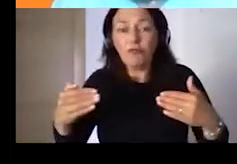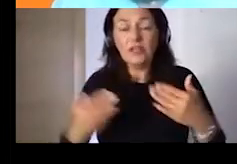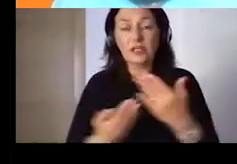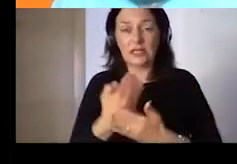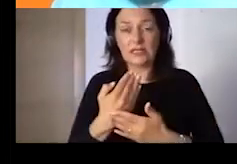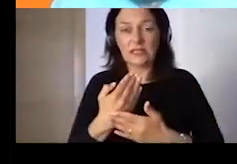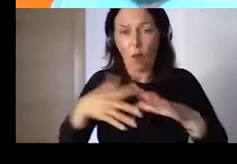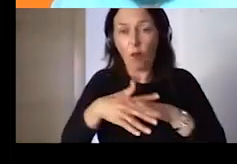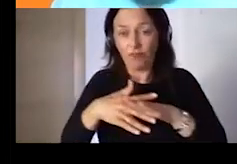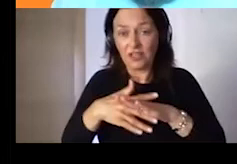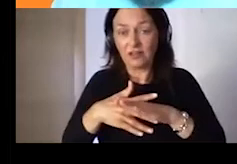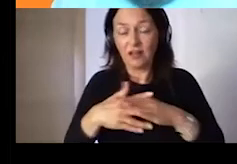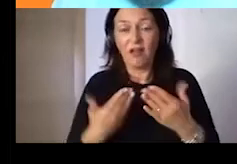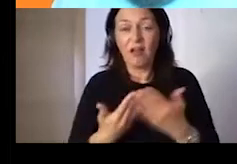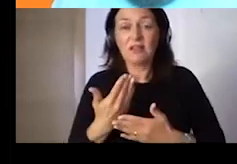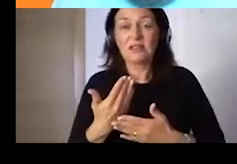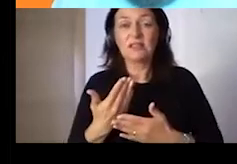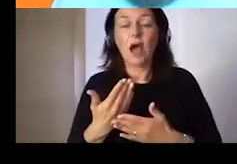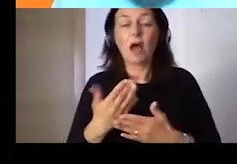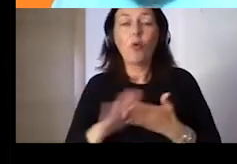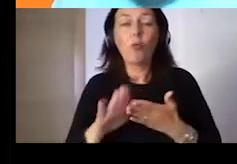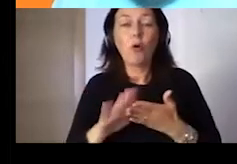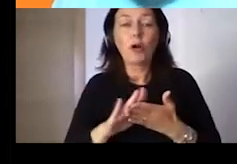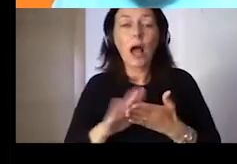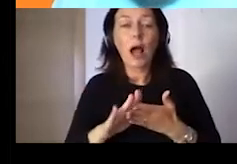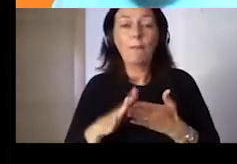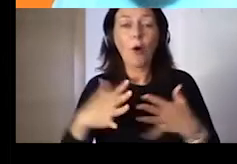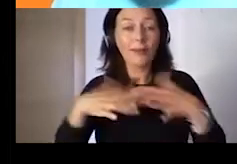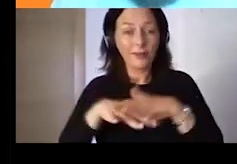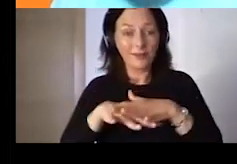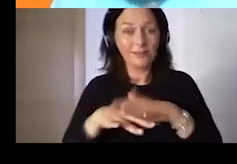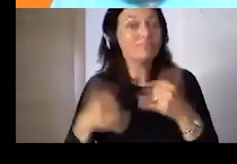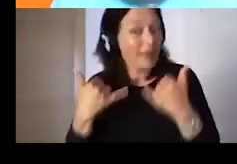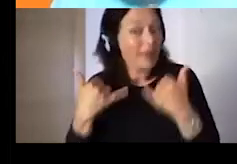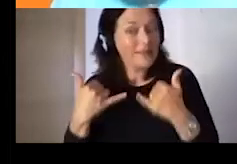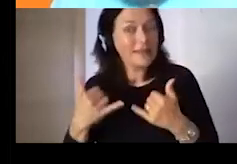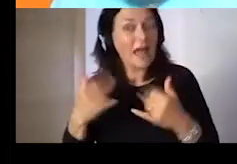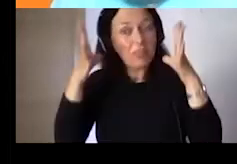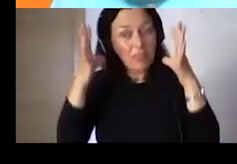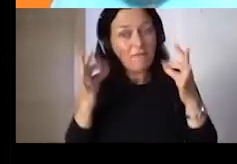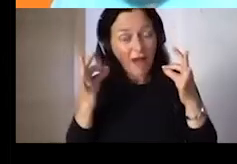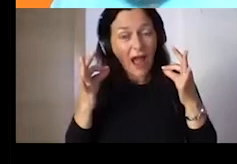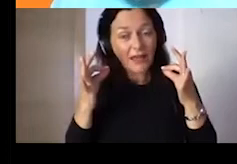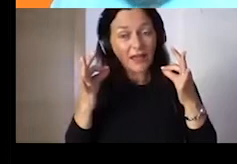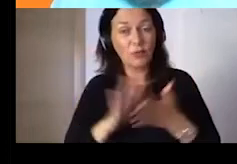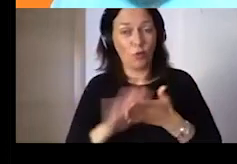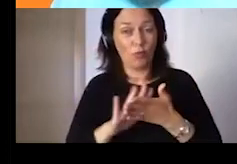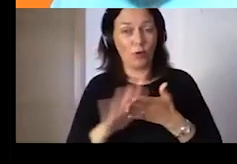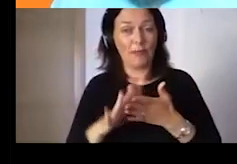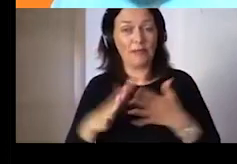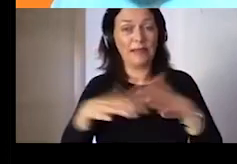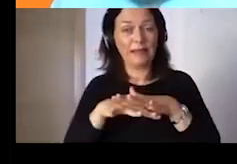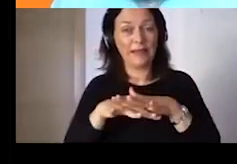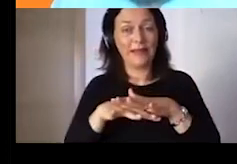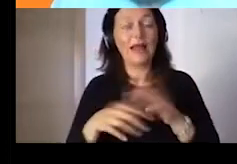tool and to the virtual environment. But still, they do not have the basic